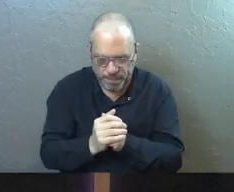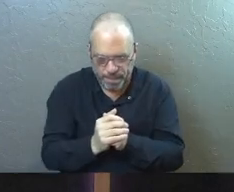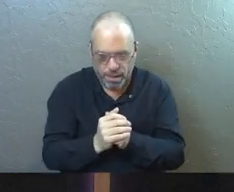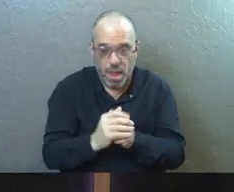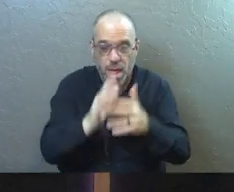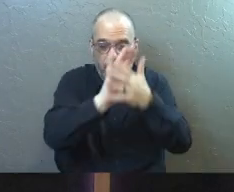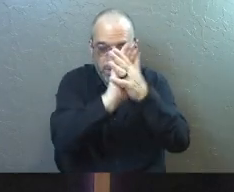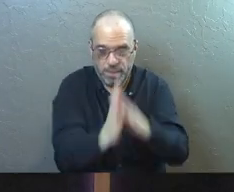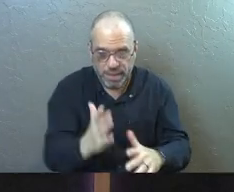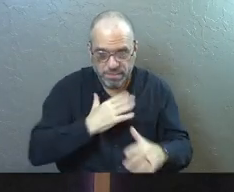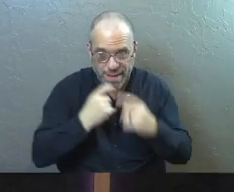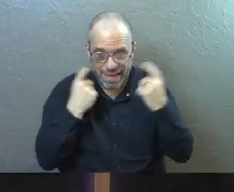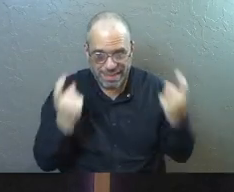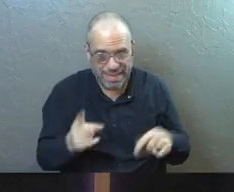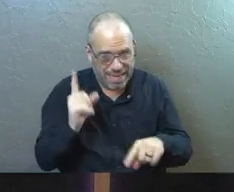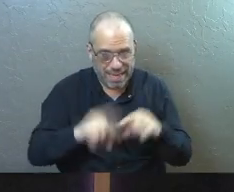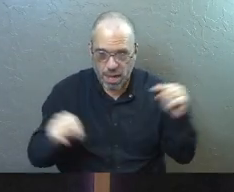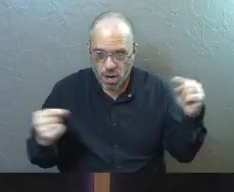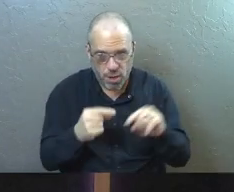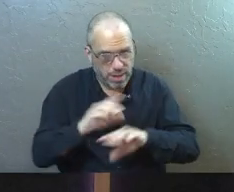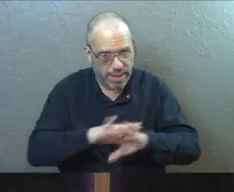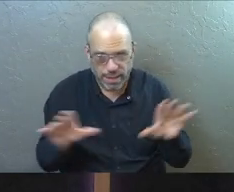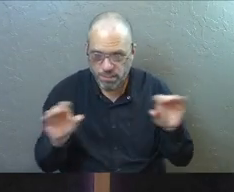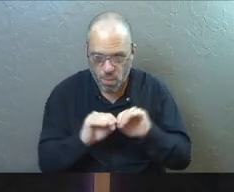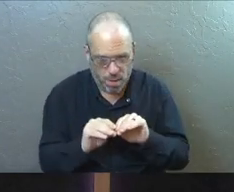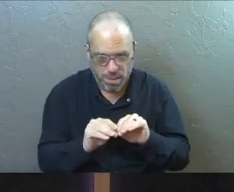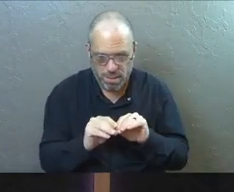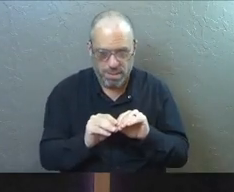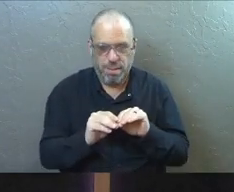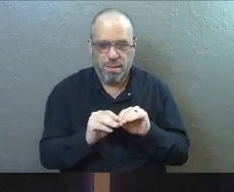The peace that my sin cannot hurt anyone anymore.